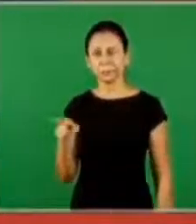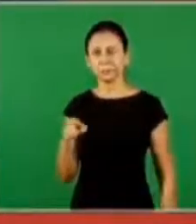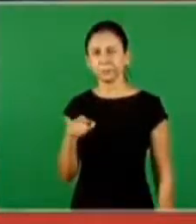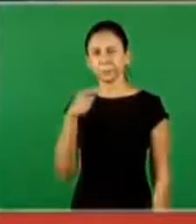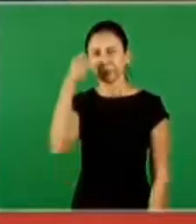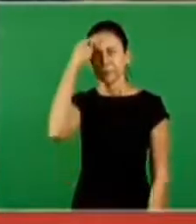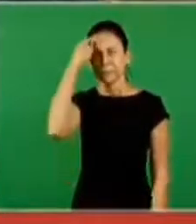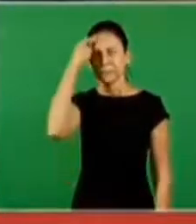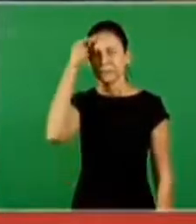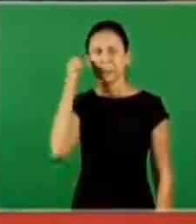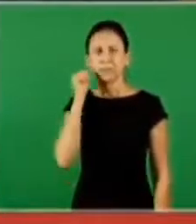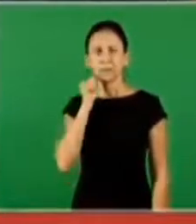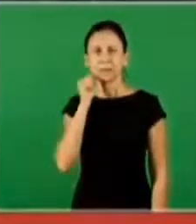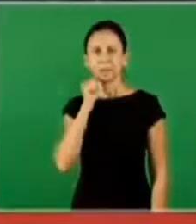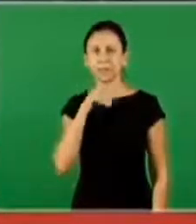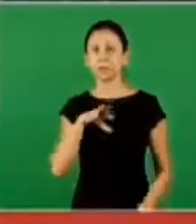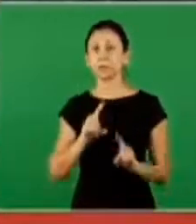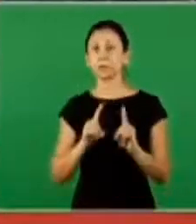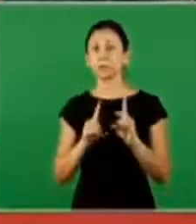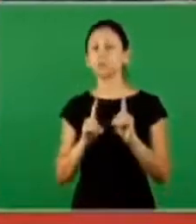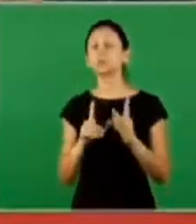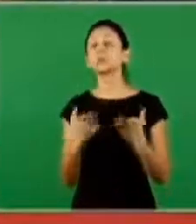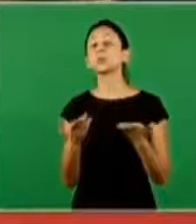In her mind, doctrine was,